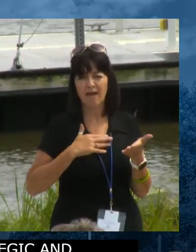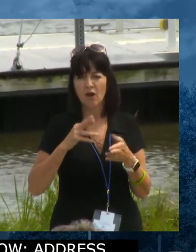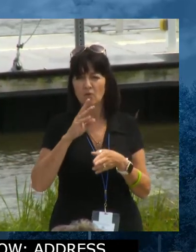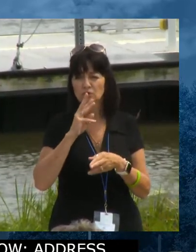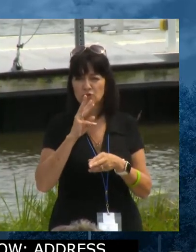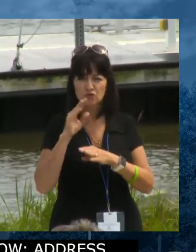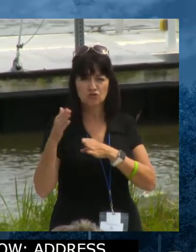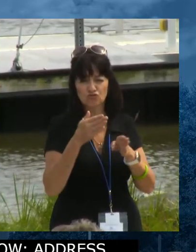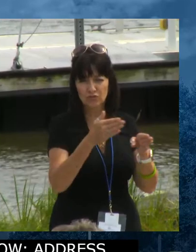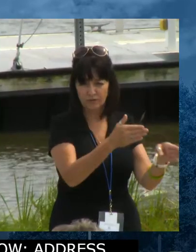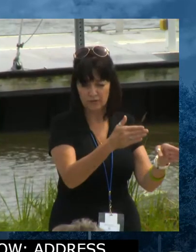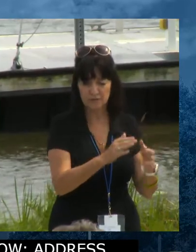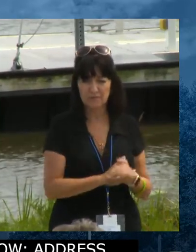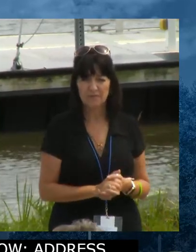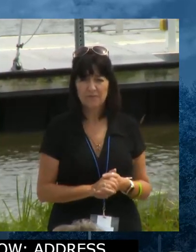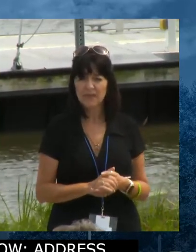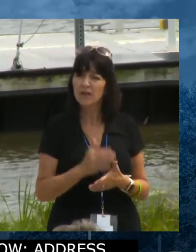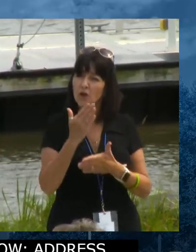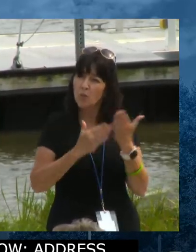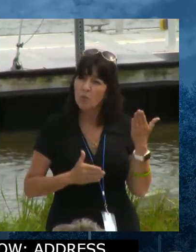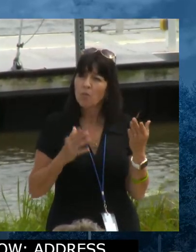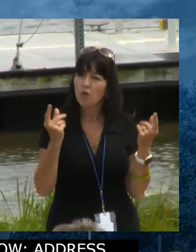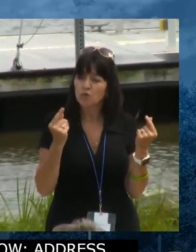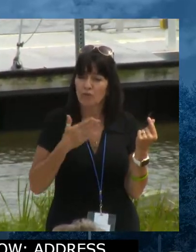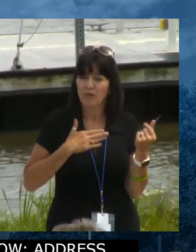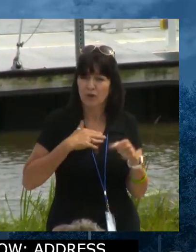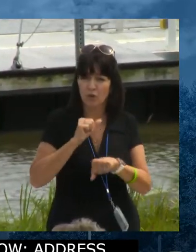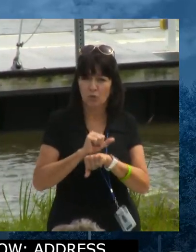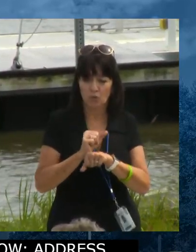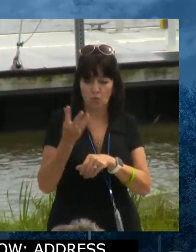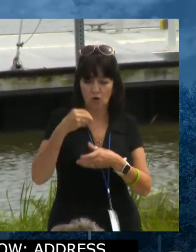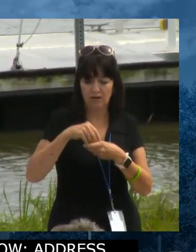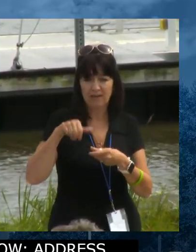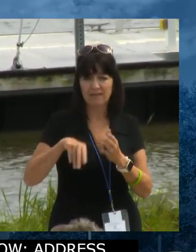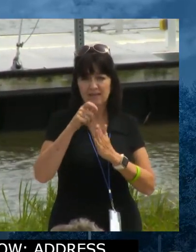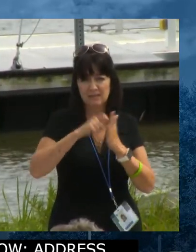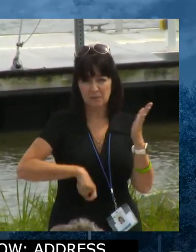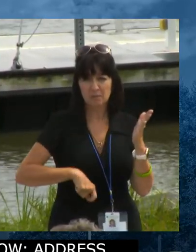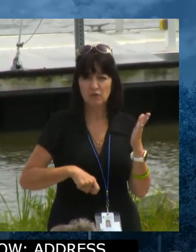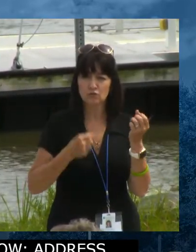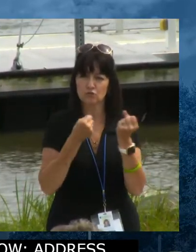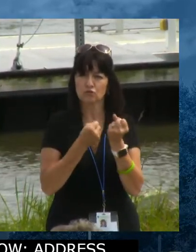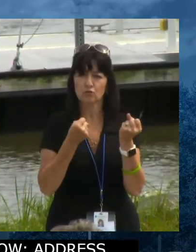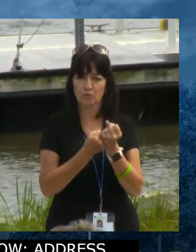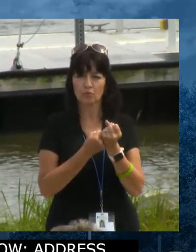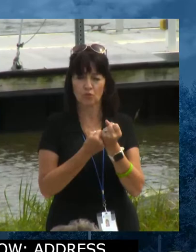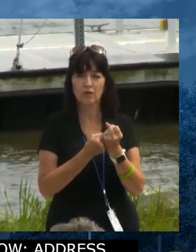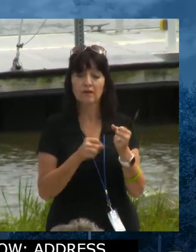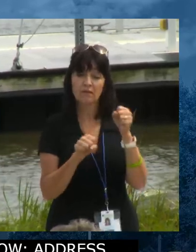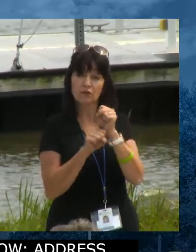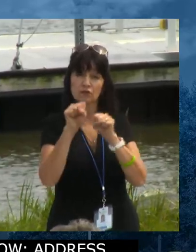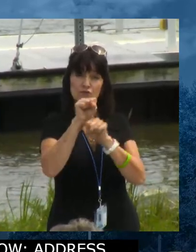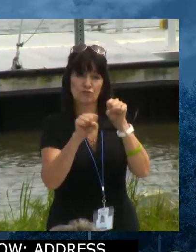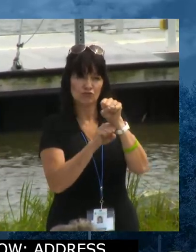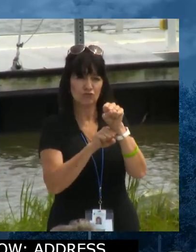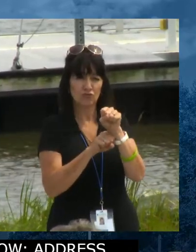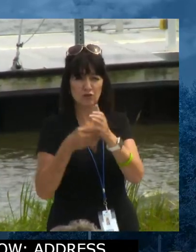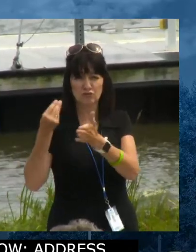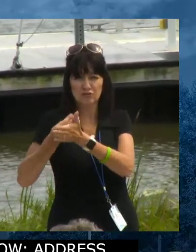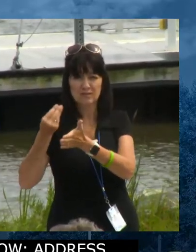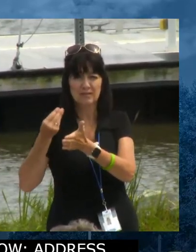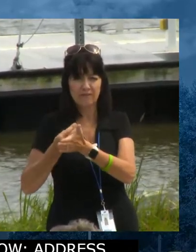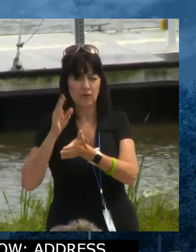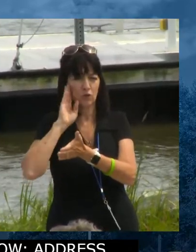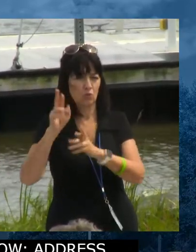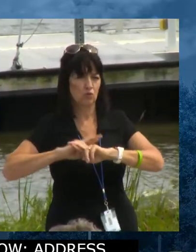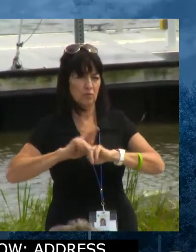most significant parts of this bill, which we're really pleased to support and happy to see that it's part of it, is that water infrastructure funding will be readily available to all